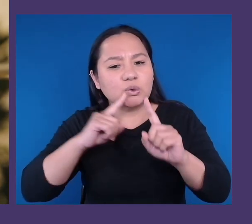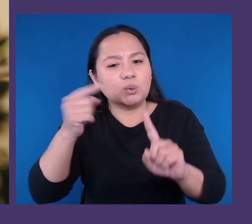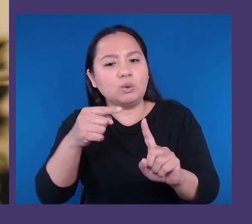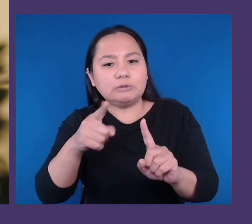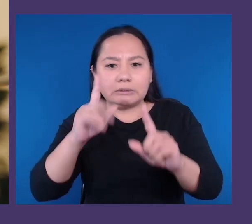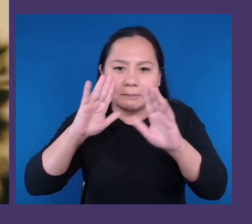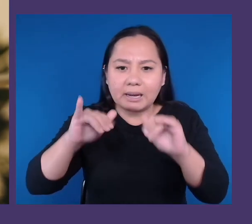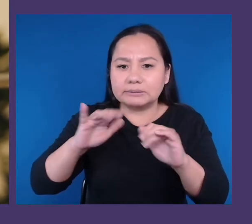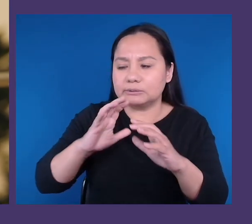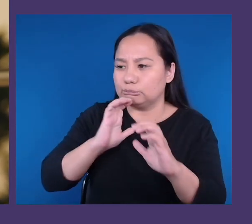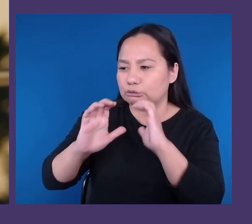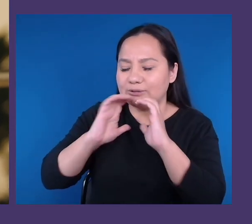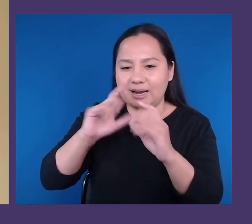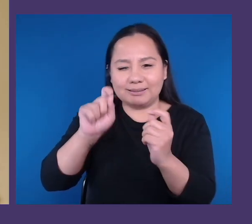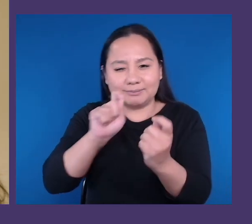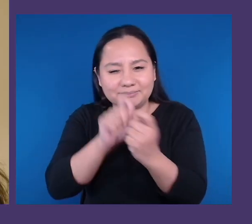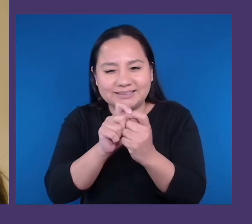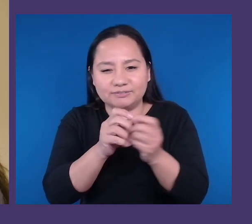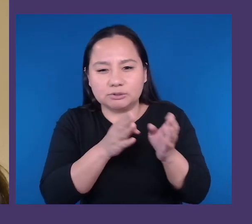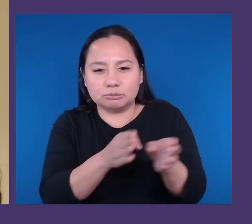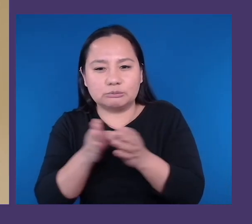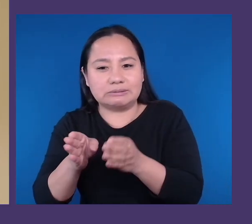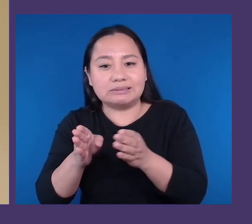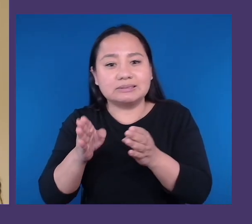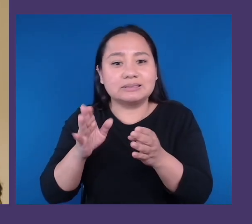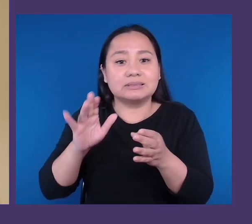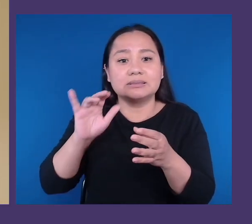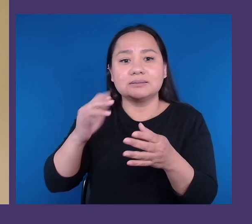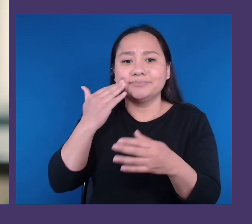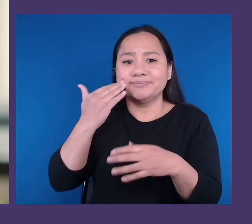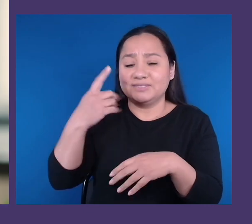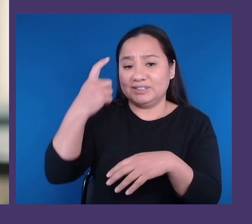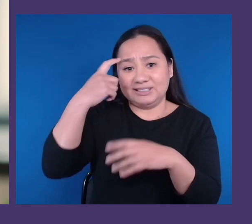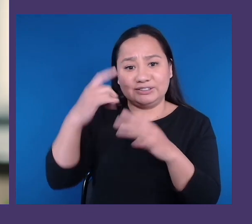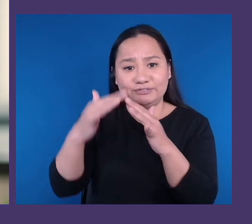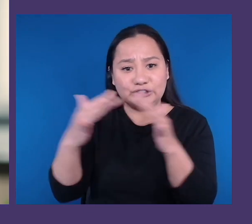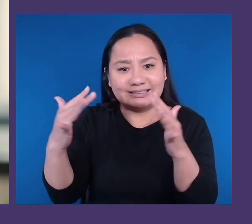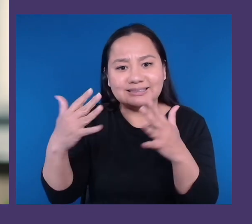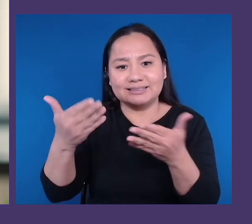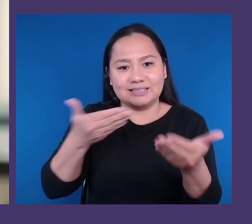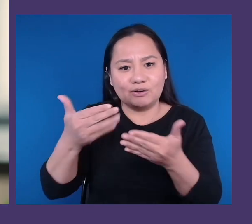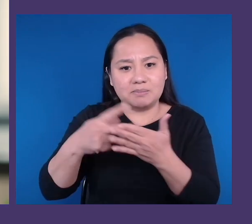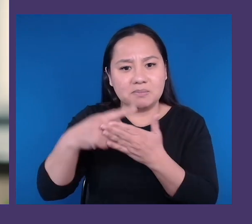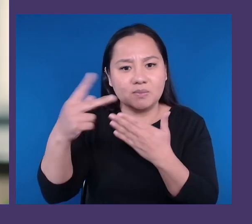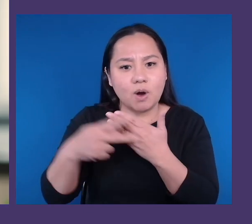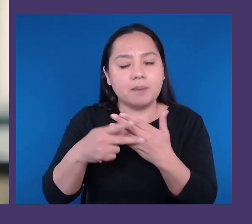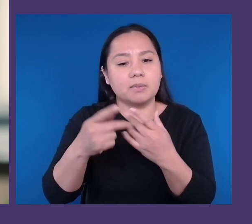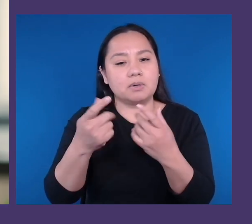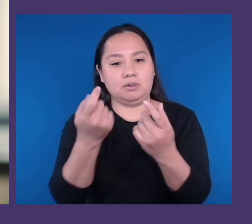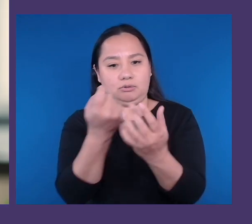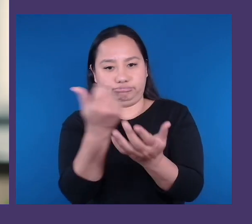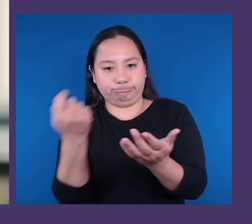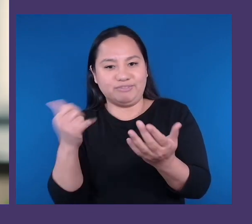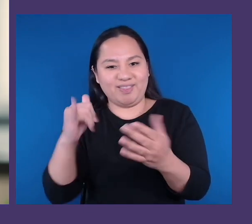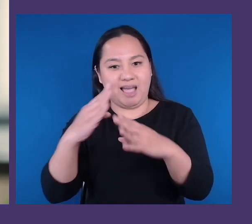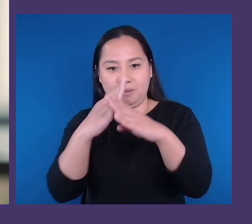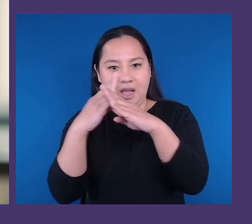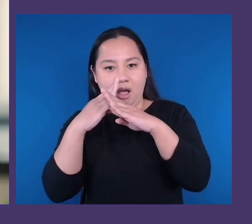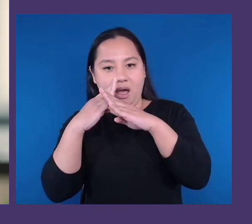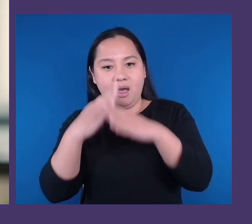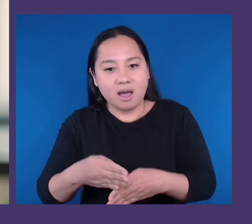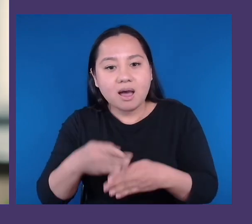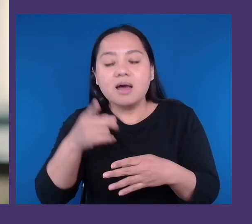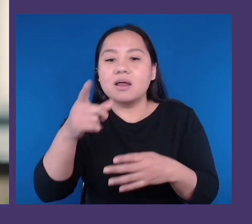whereas the Neurodiversity Hiring Program removes those barriers. You're no longer spending your energy on trying to navigate it.